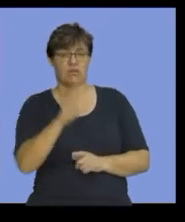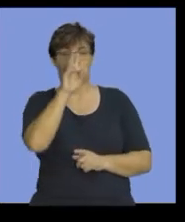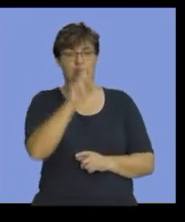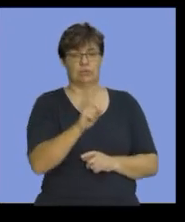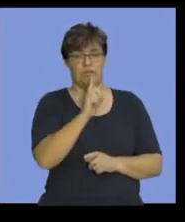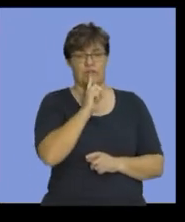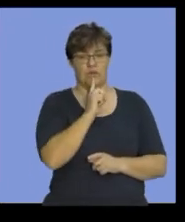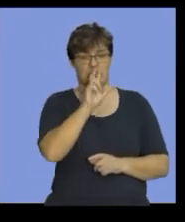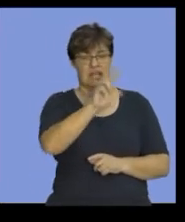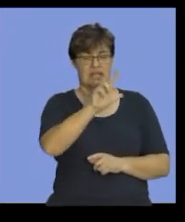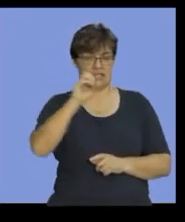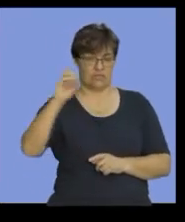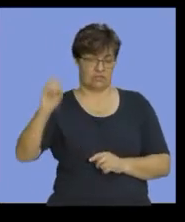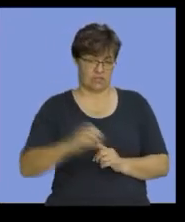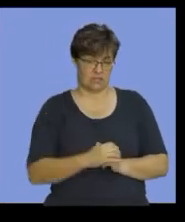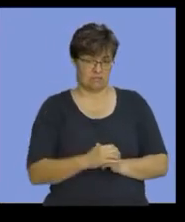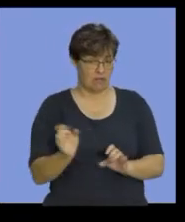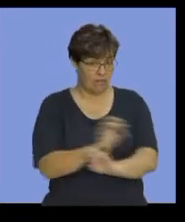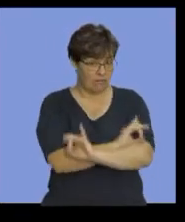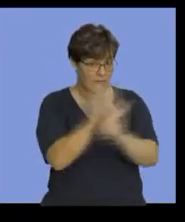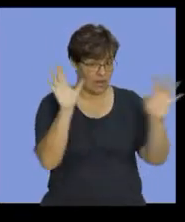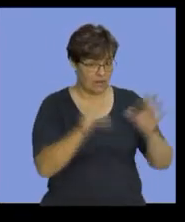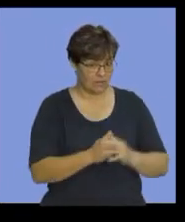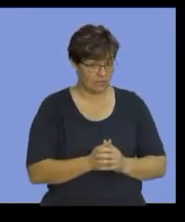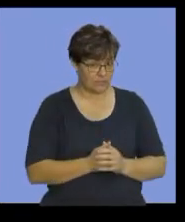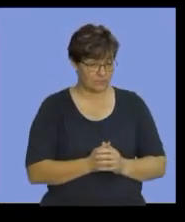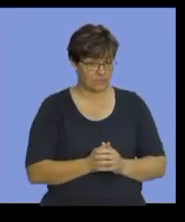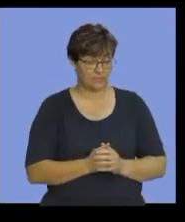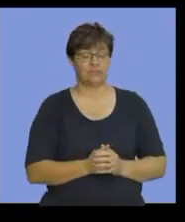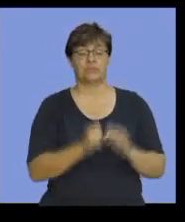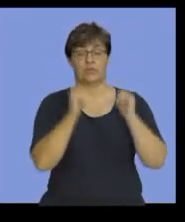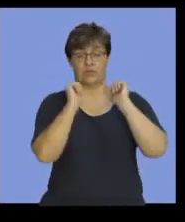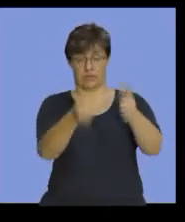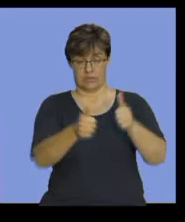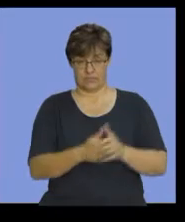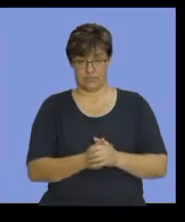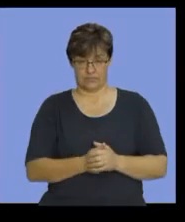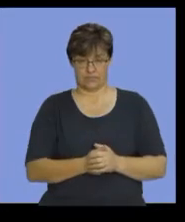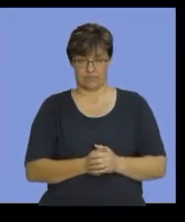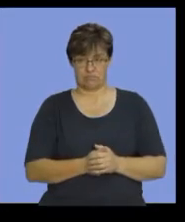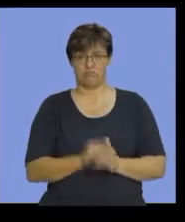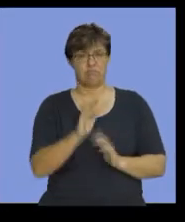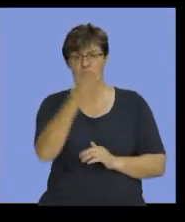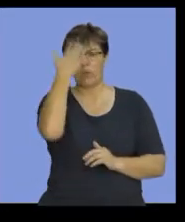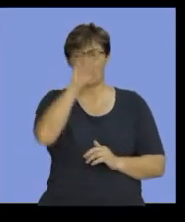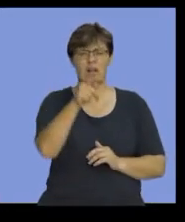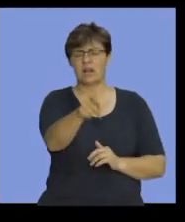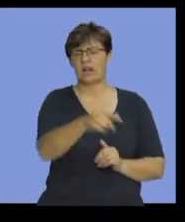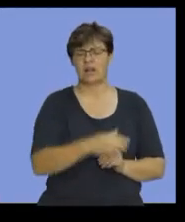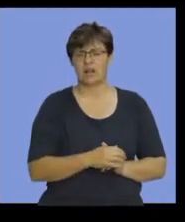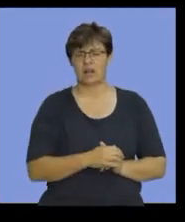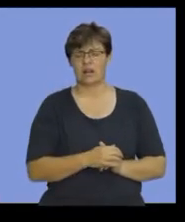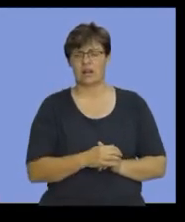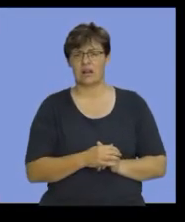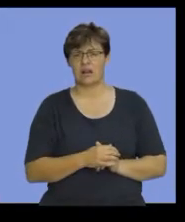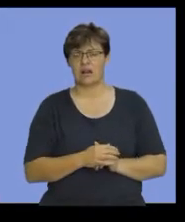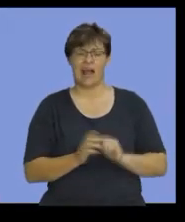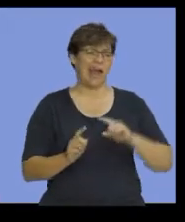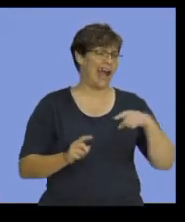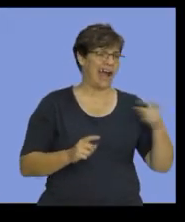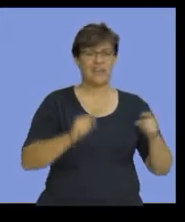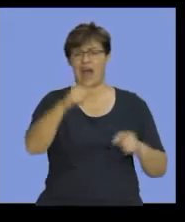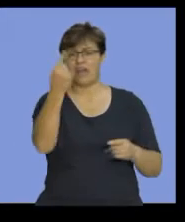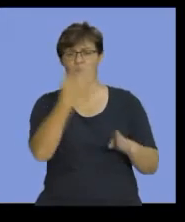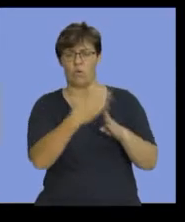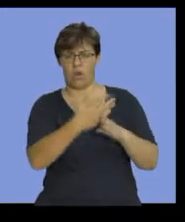,800. Clear? Okay. Okay. What else do we know about the other workers that